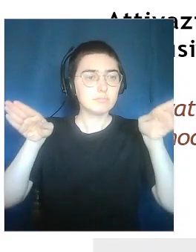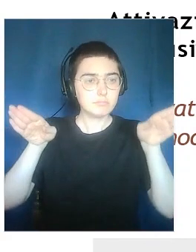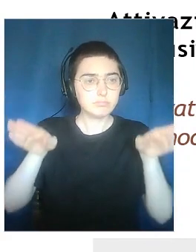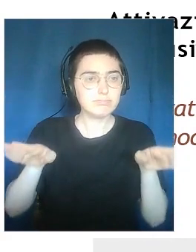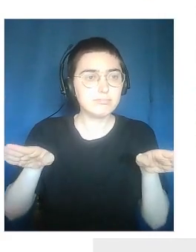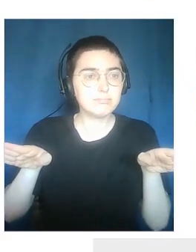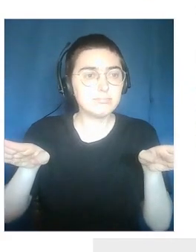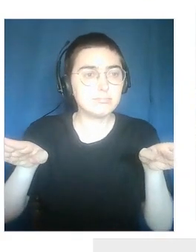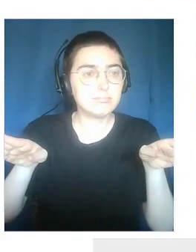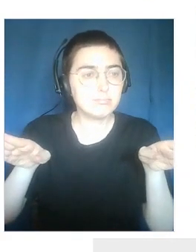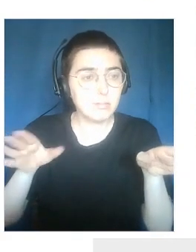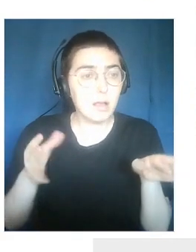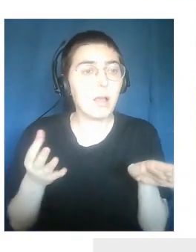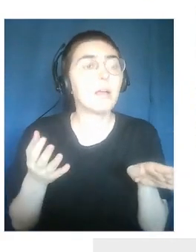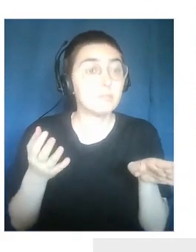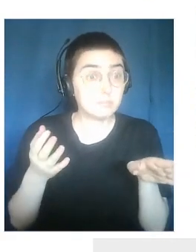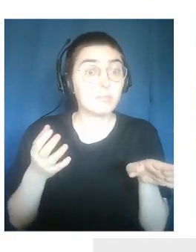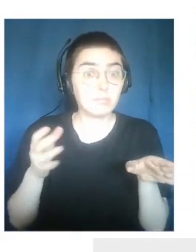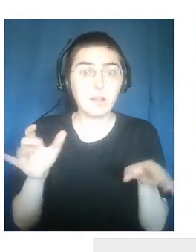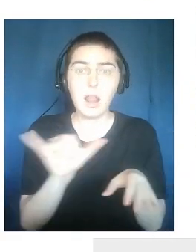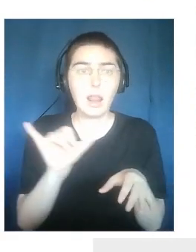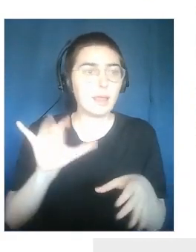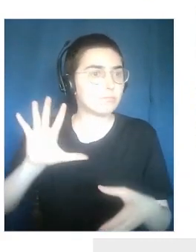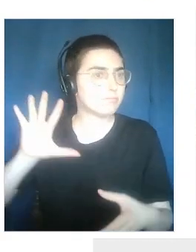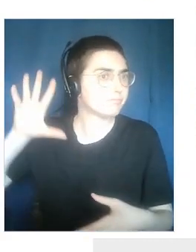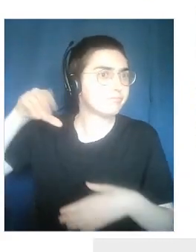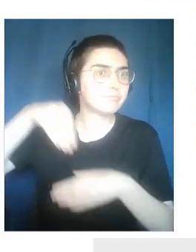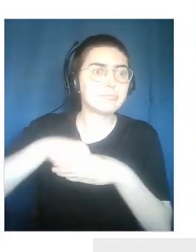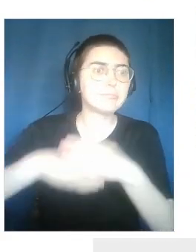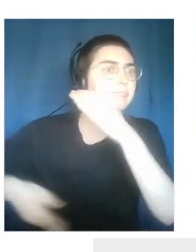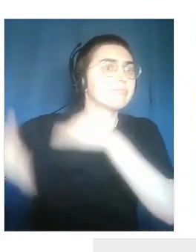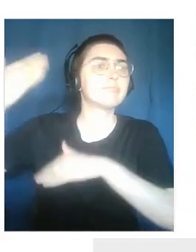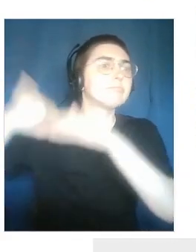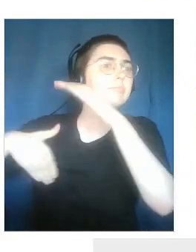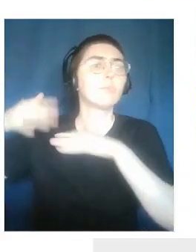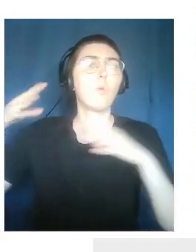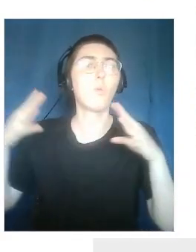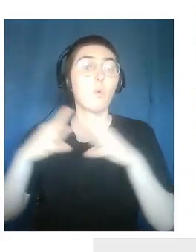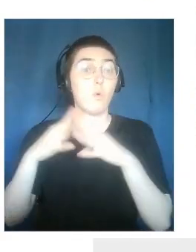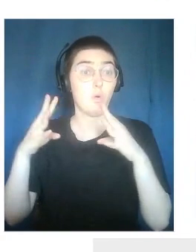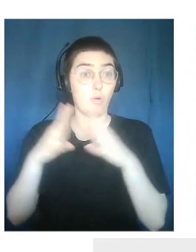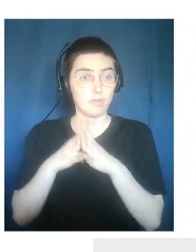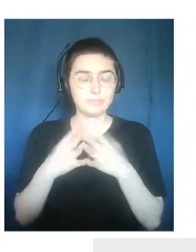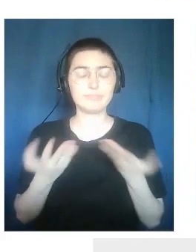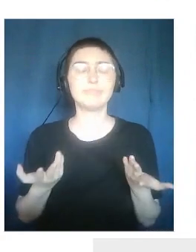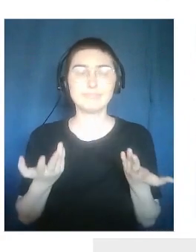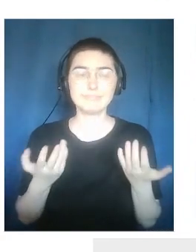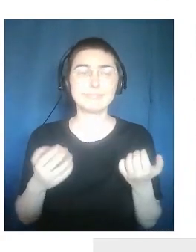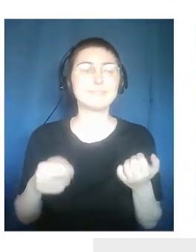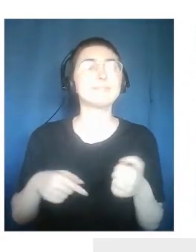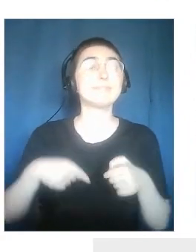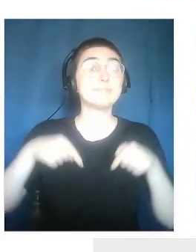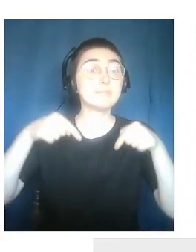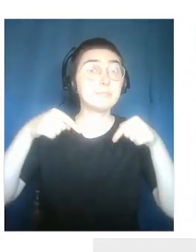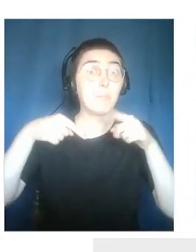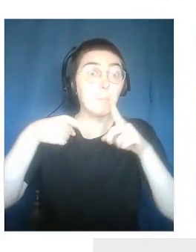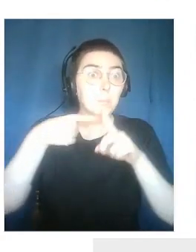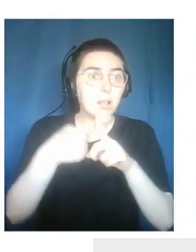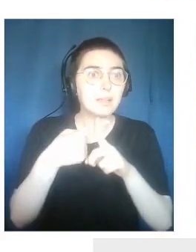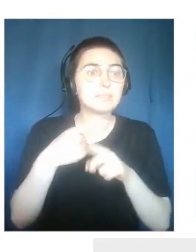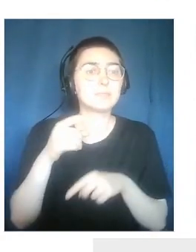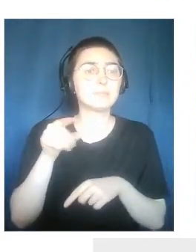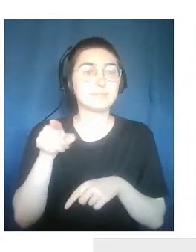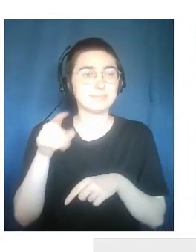whole area from above, as if they were birds. So, sense activation, another series of pathways